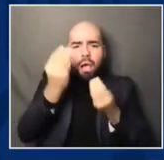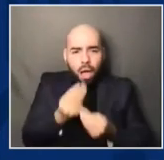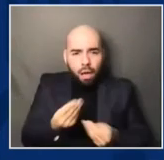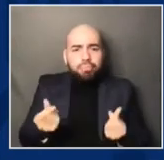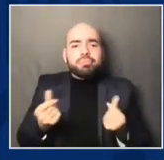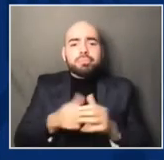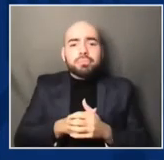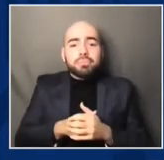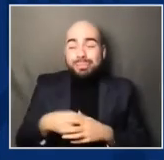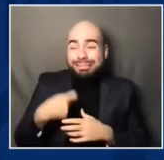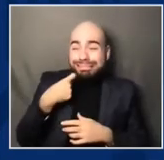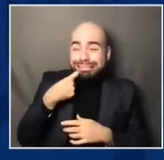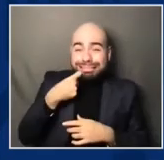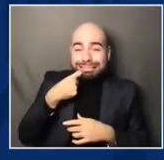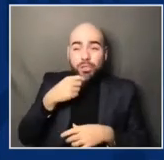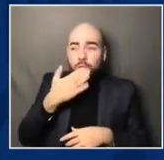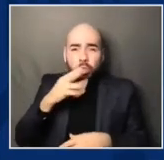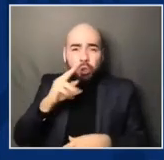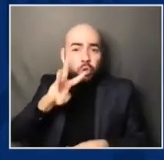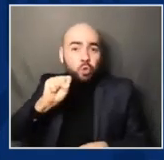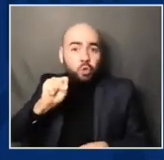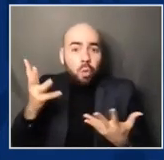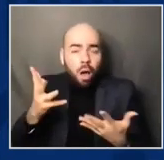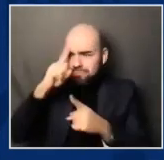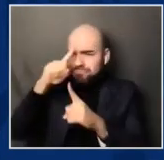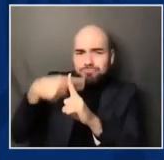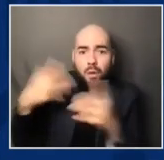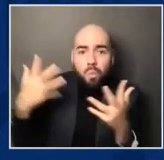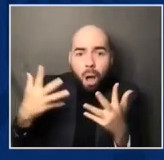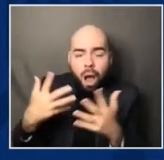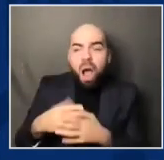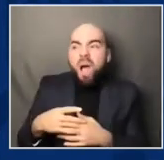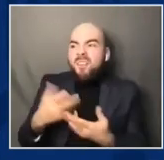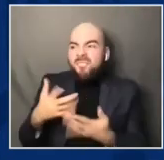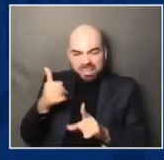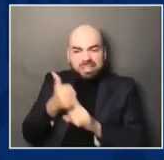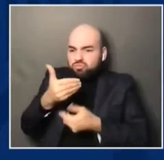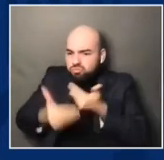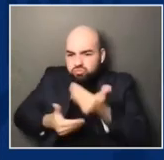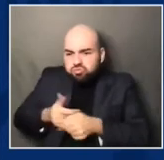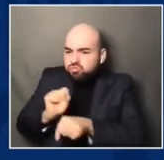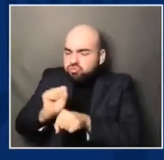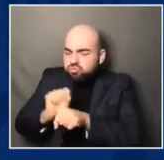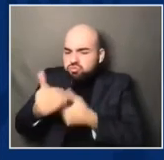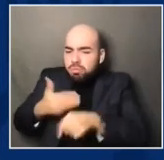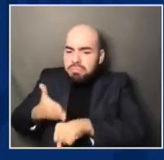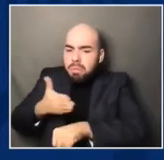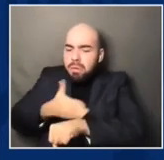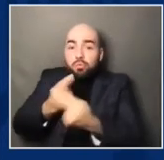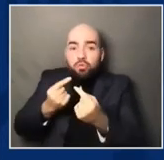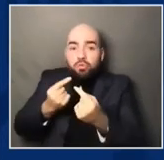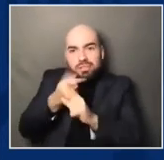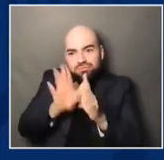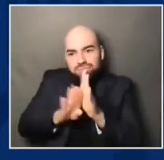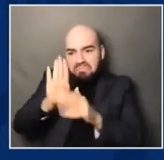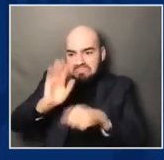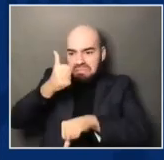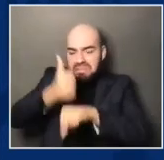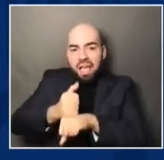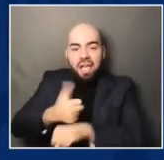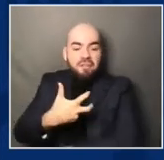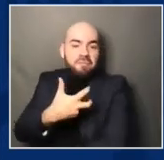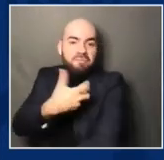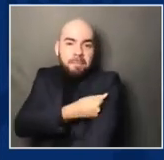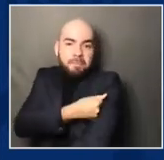In this fight, an announcement that there's progress made for a successful vaccine. Soon, the